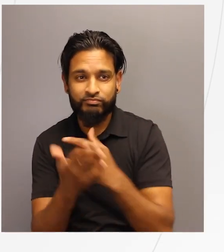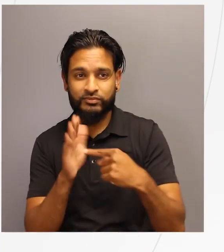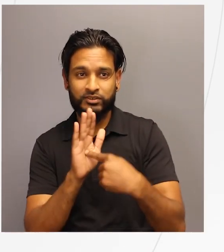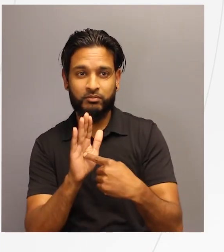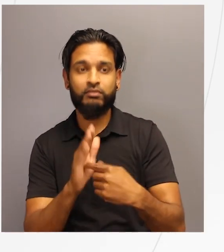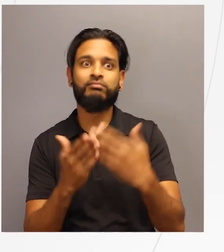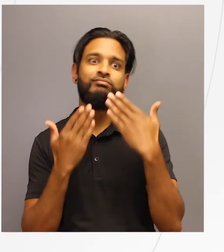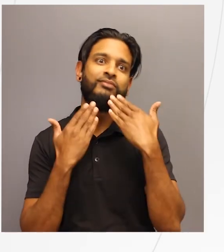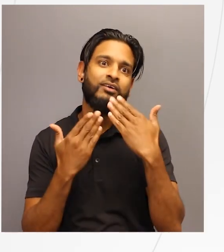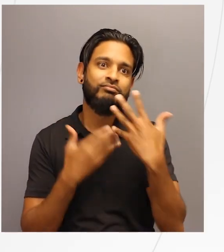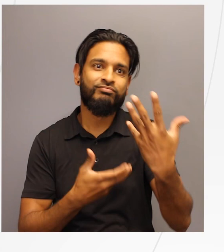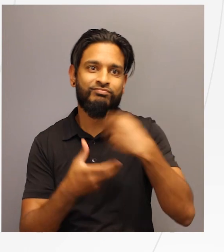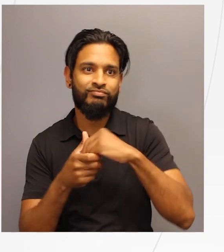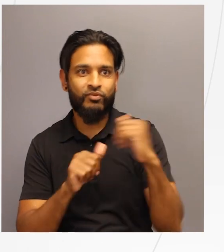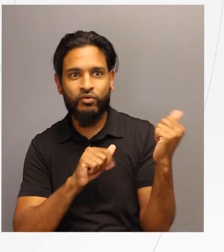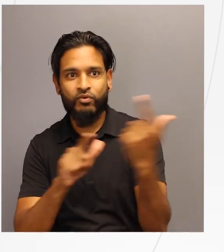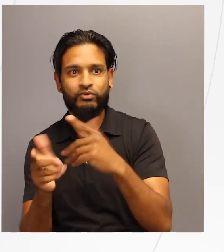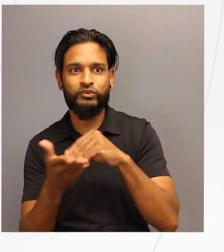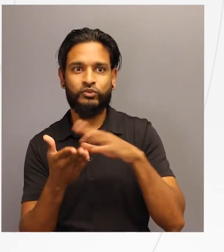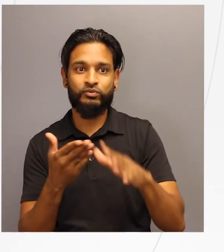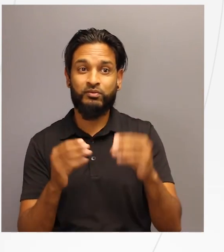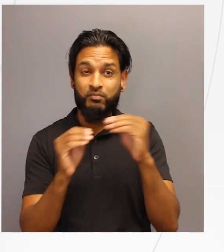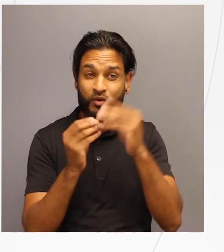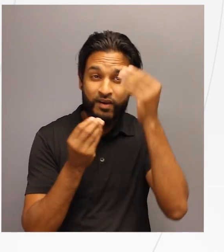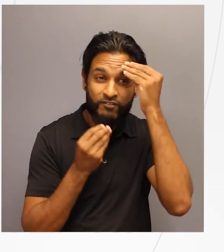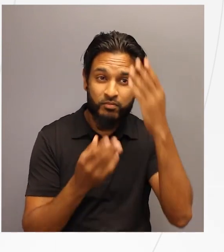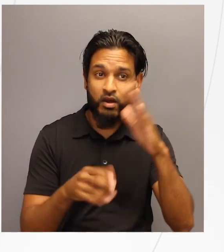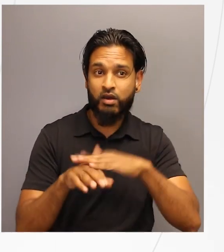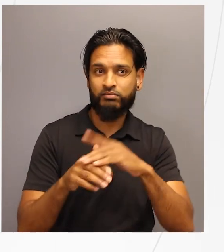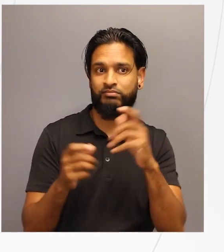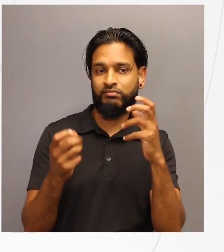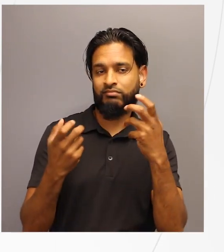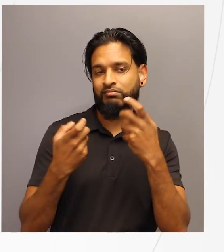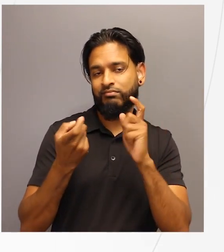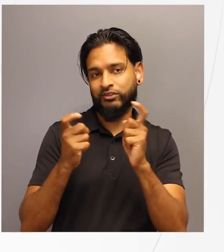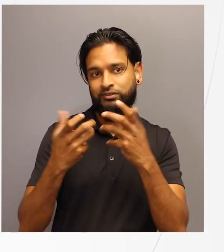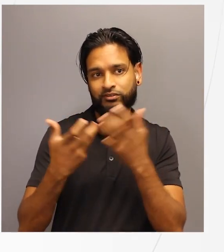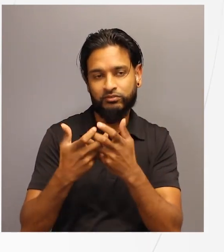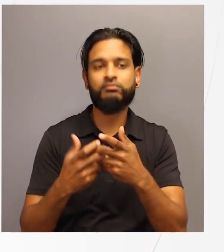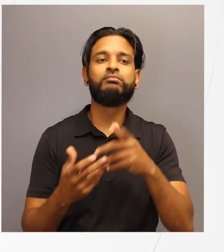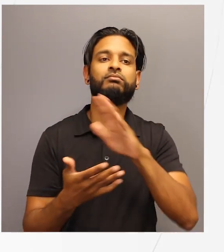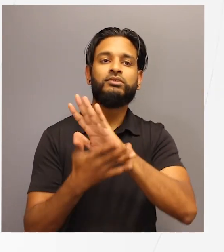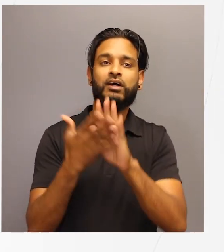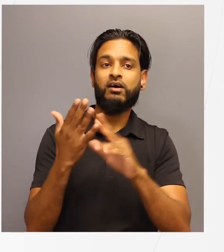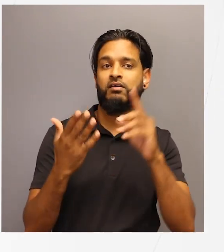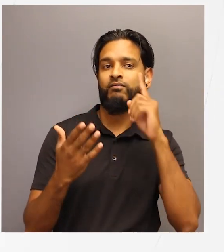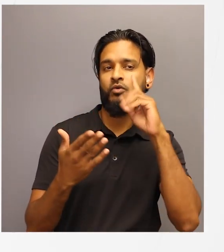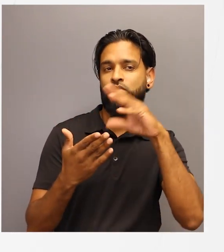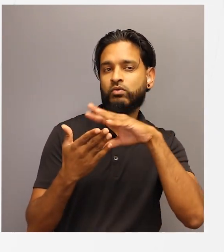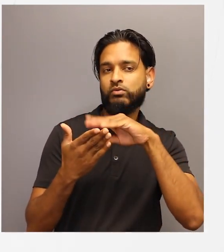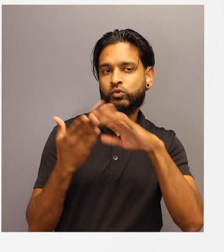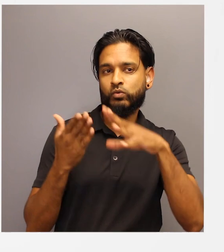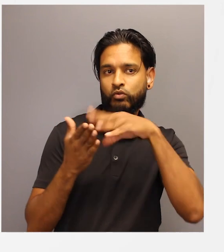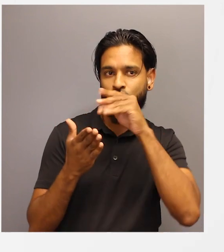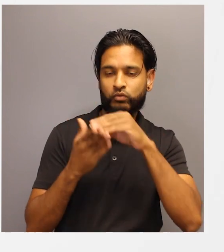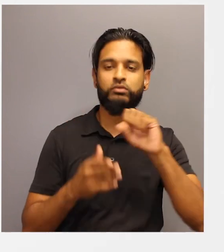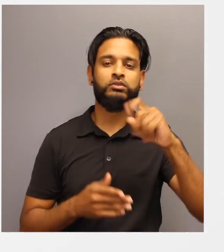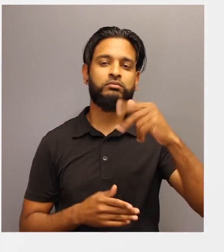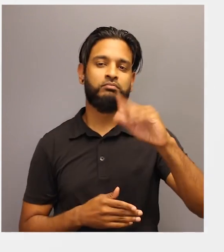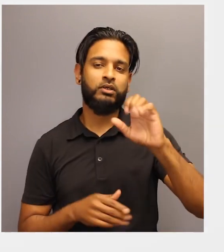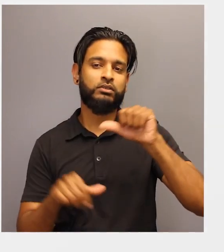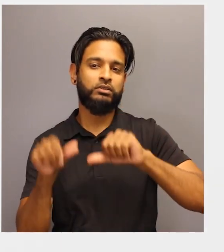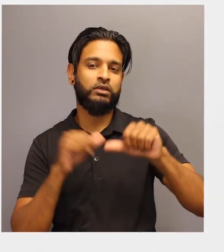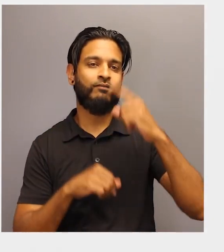for engaging all learners. For more information on accessibility and universal design for learning, search for Space Science is for Everyone